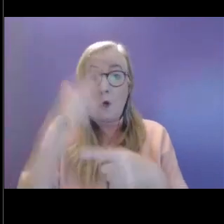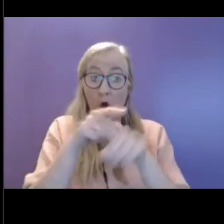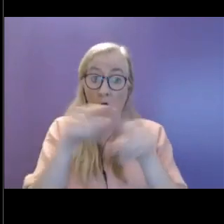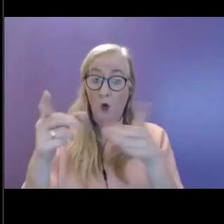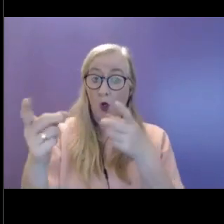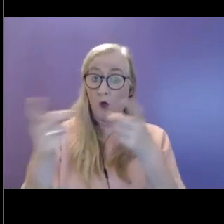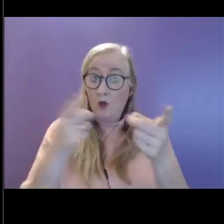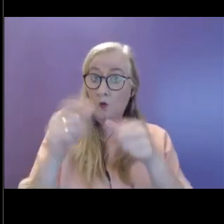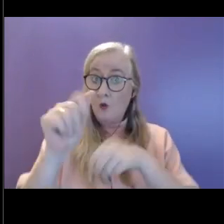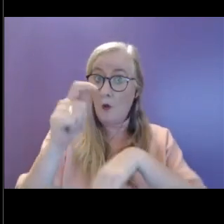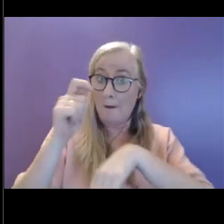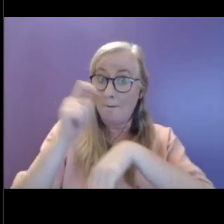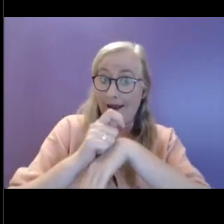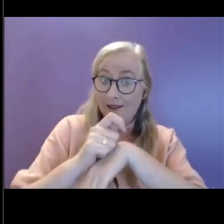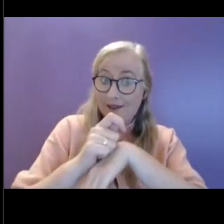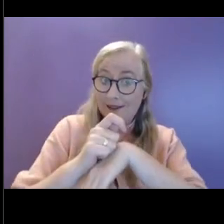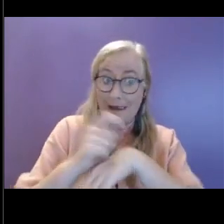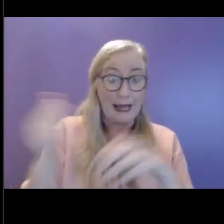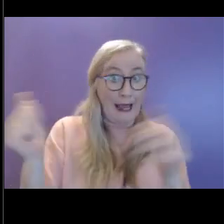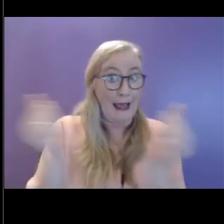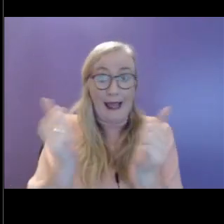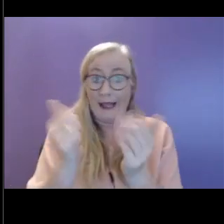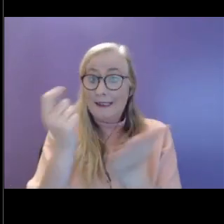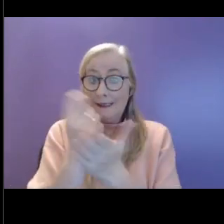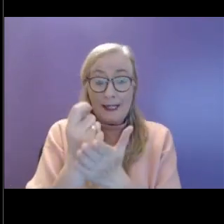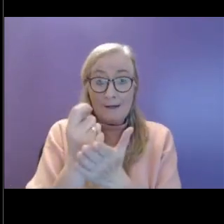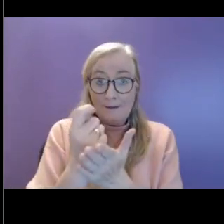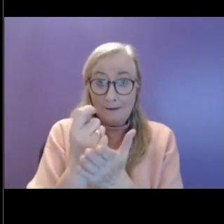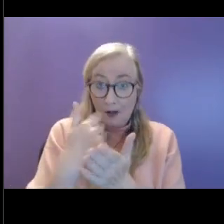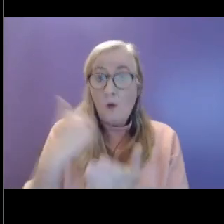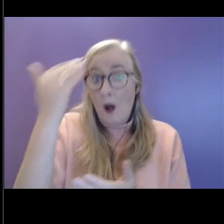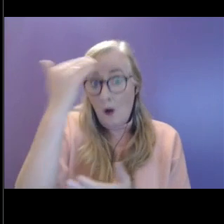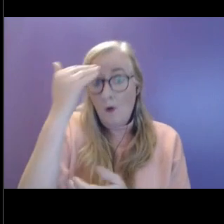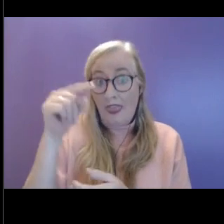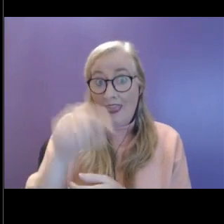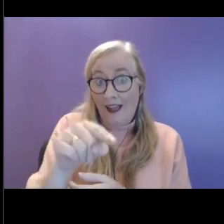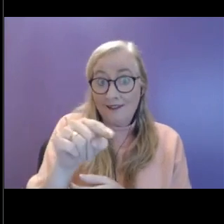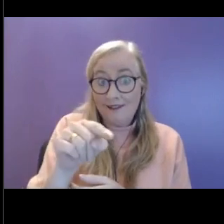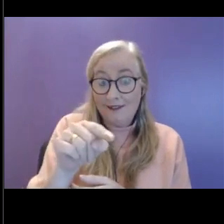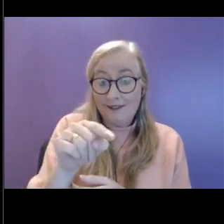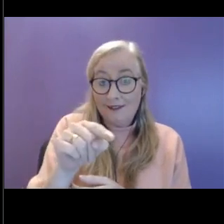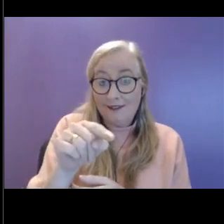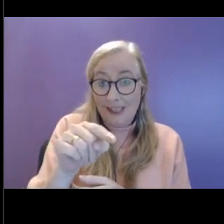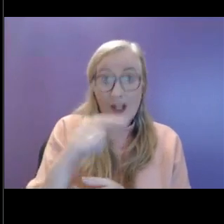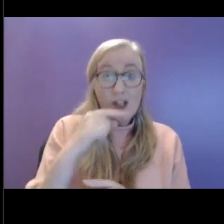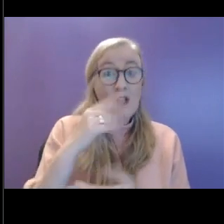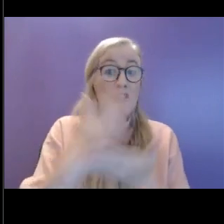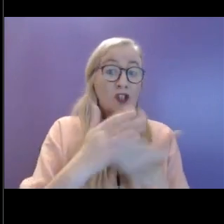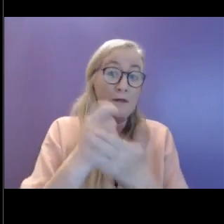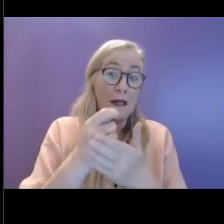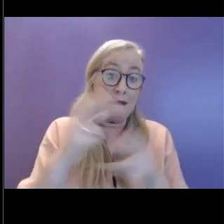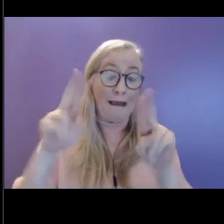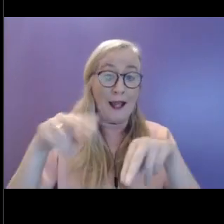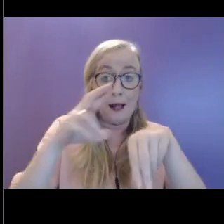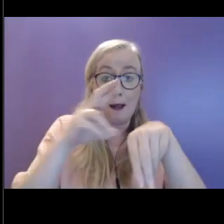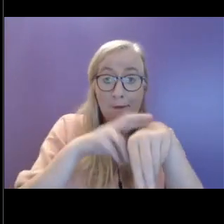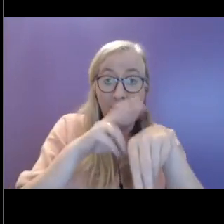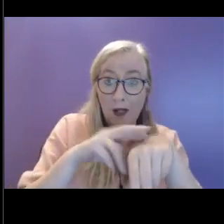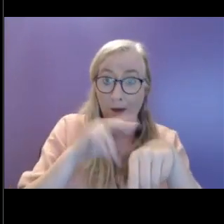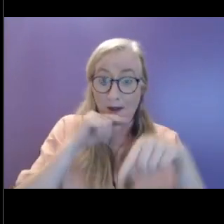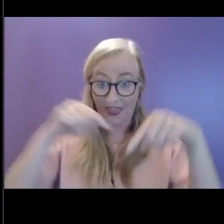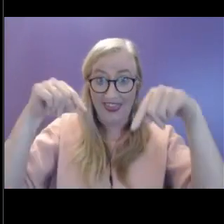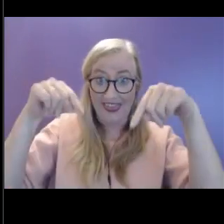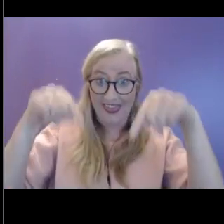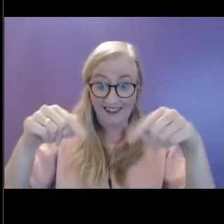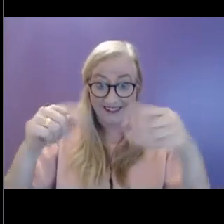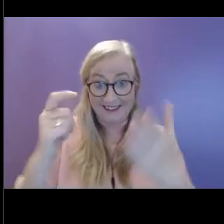available to them at any given moment. And that doesn't mean that they sometimes might do better, but that at that moment in time